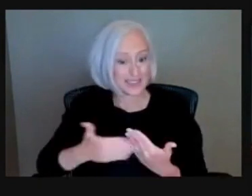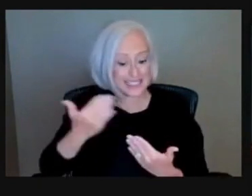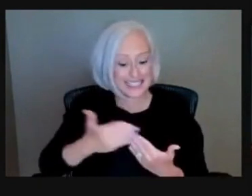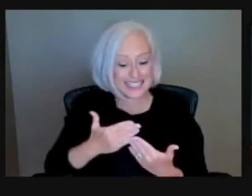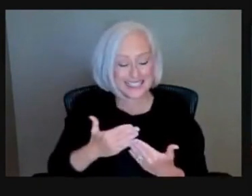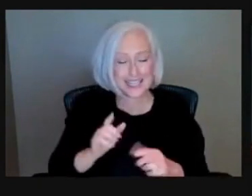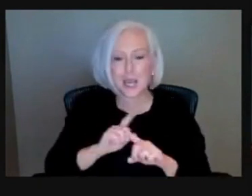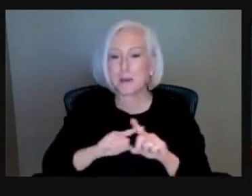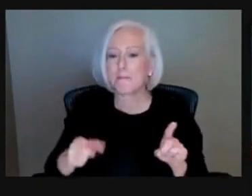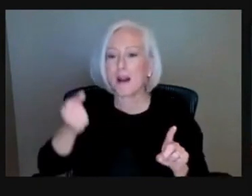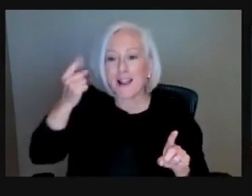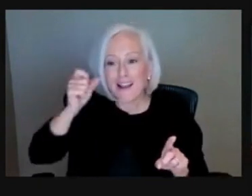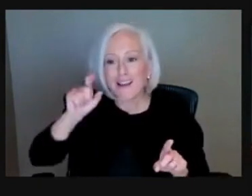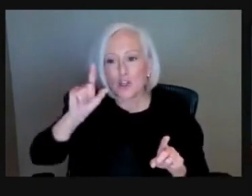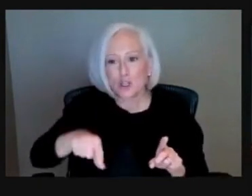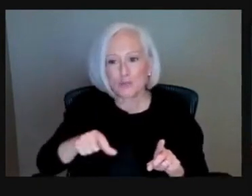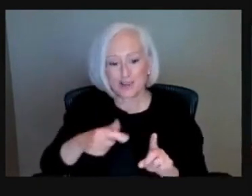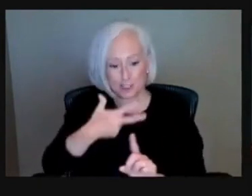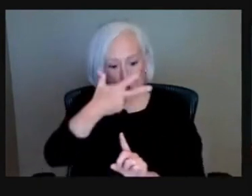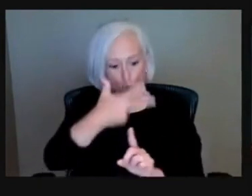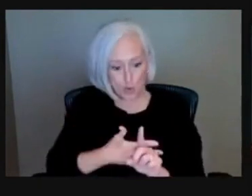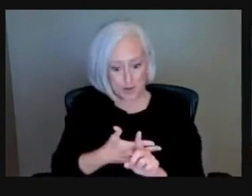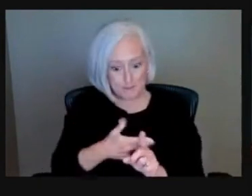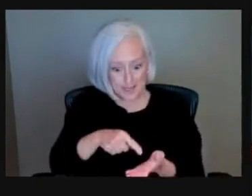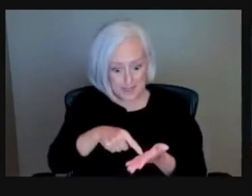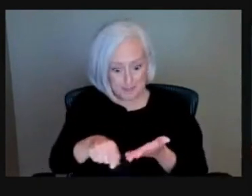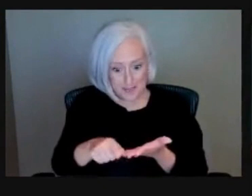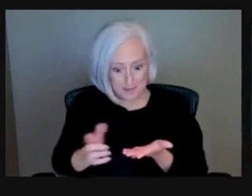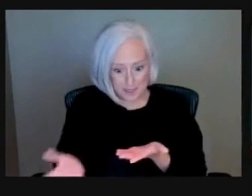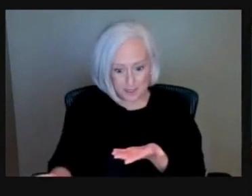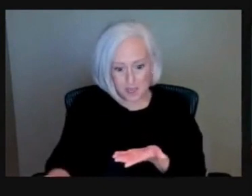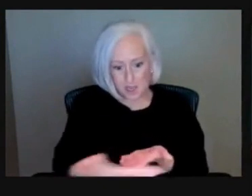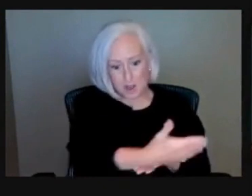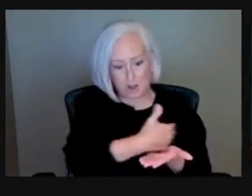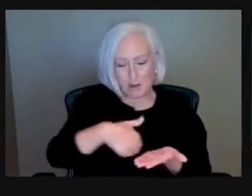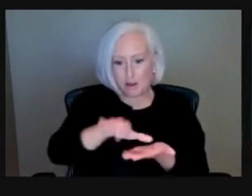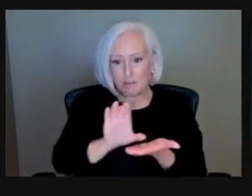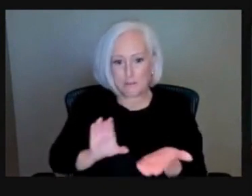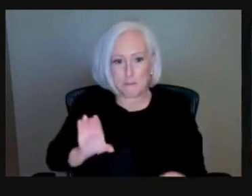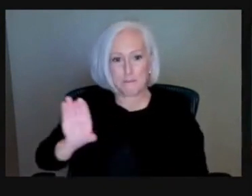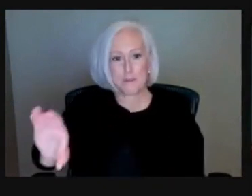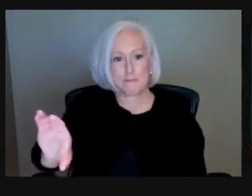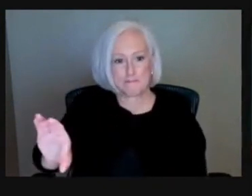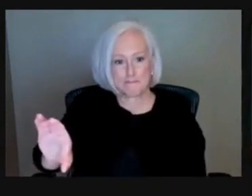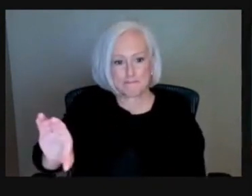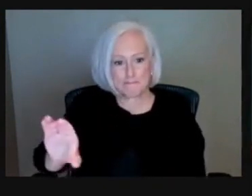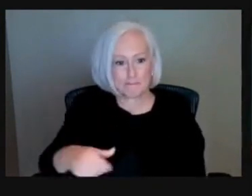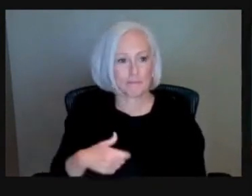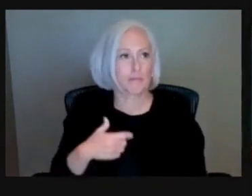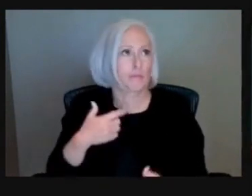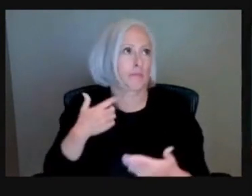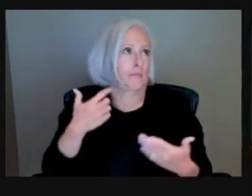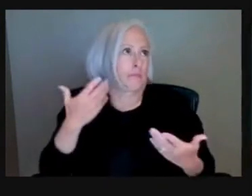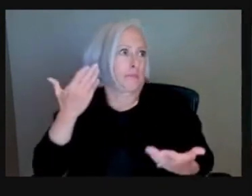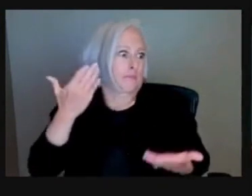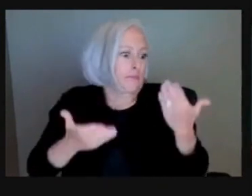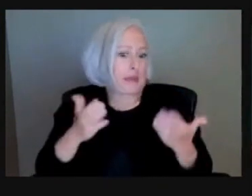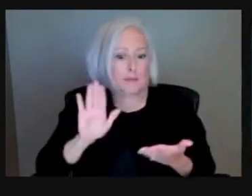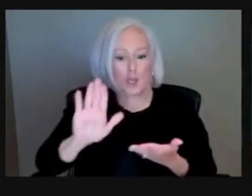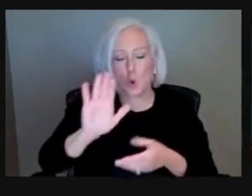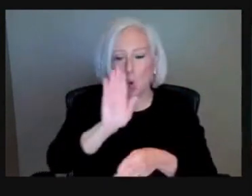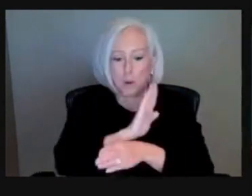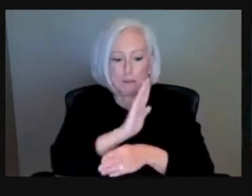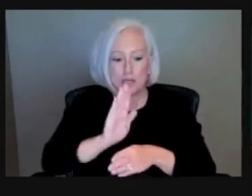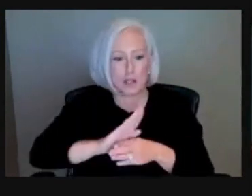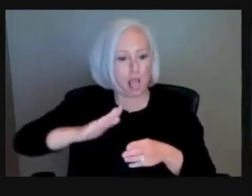payments is really hard. So unless it was that our employer wasn't paying us, and then all of a sudden they do give us all the